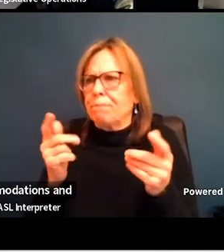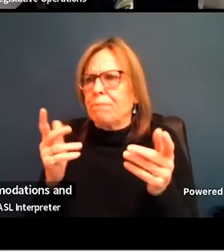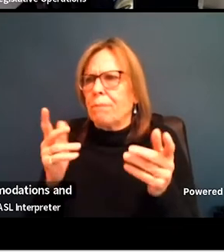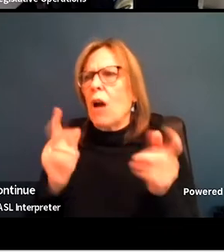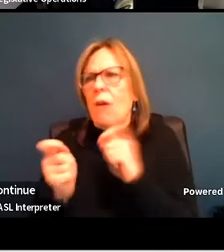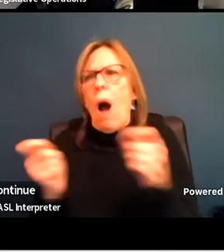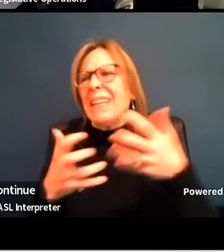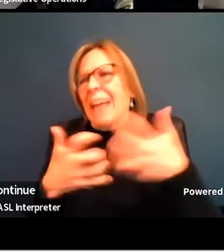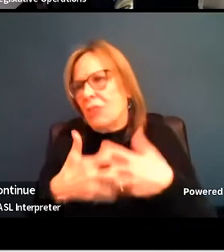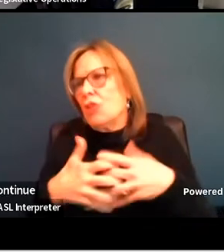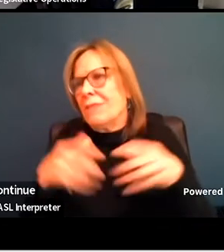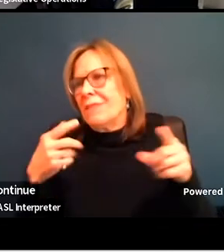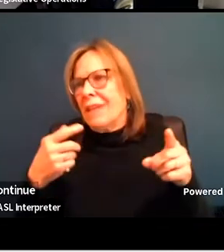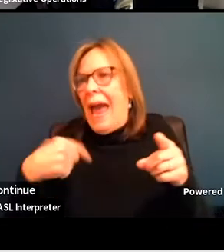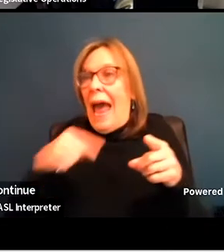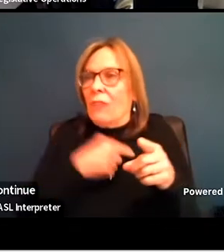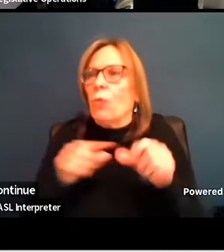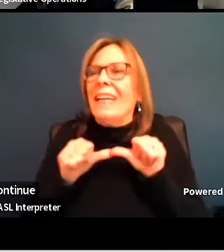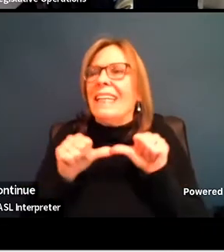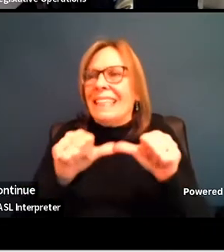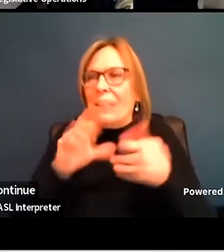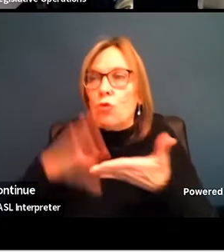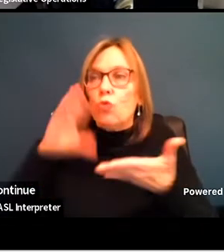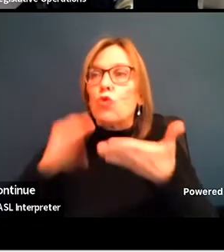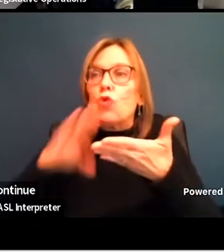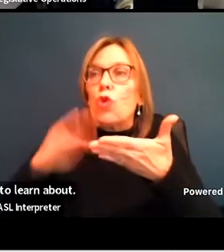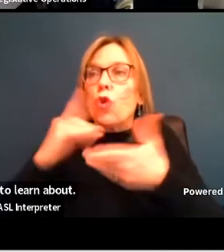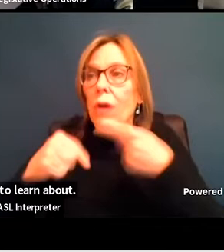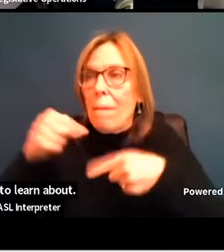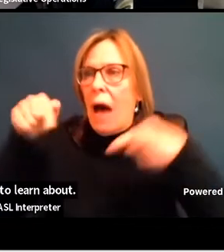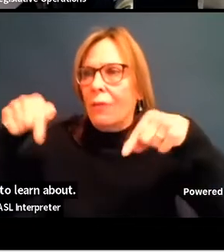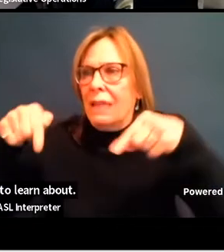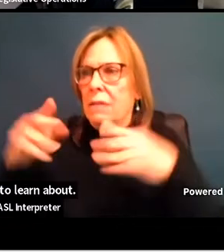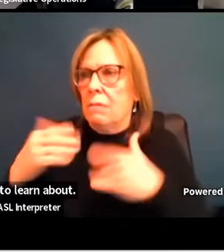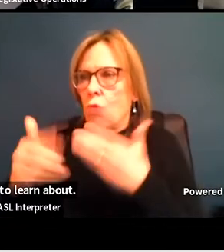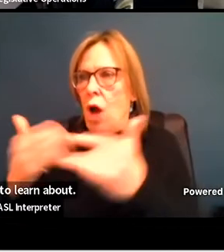as we work through this process. Great. Great.